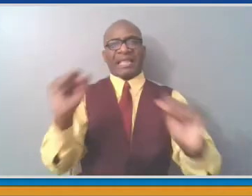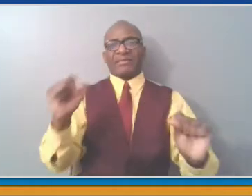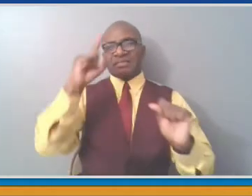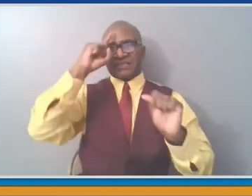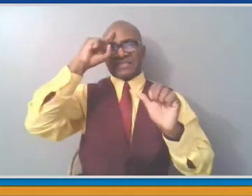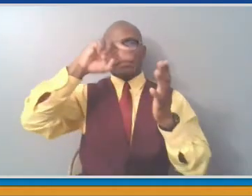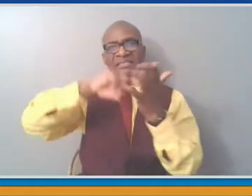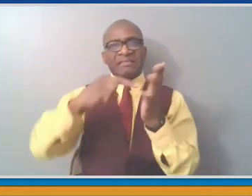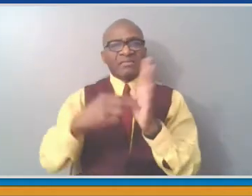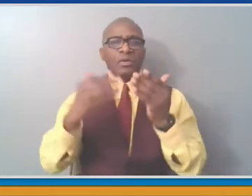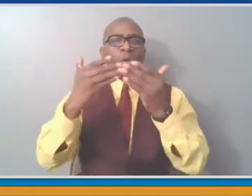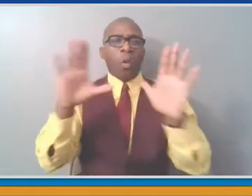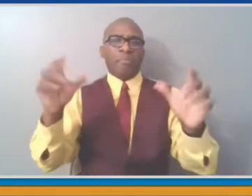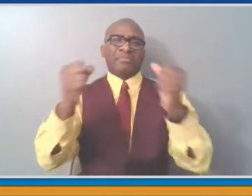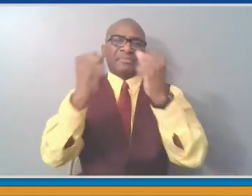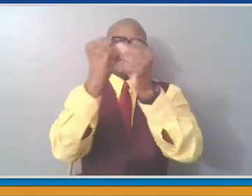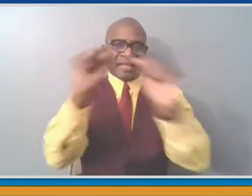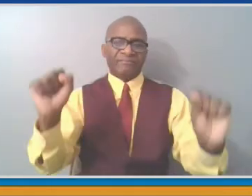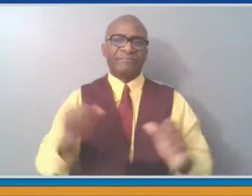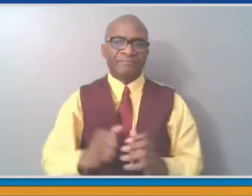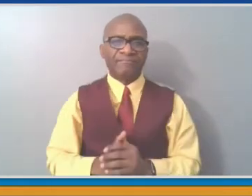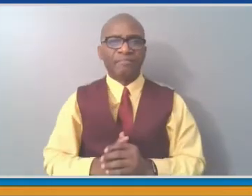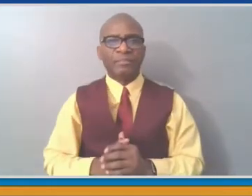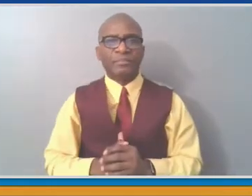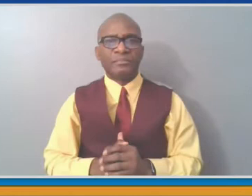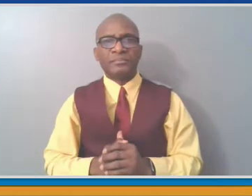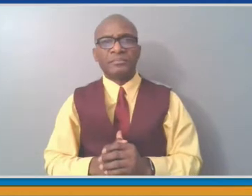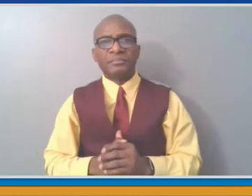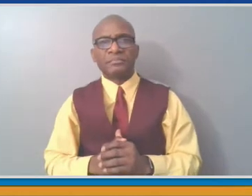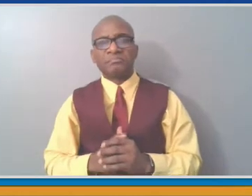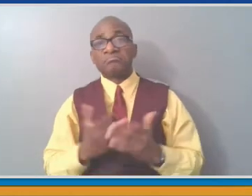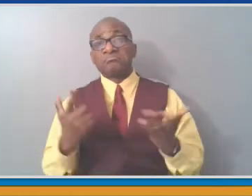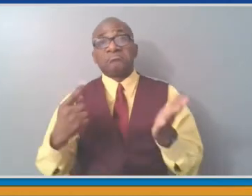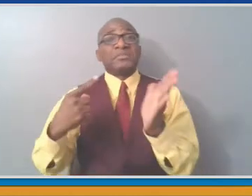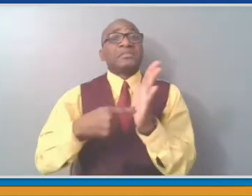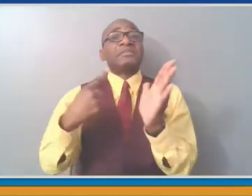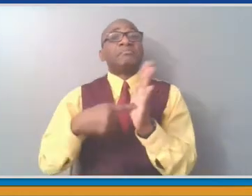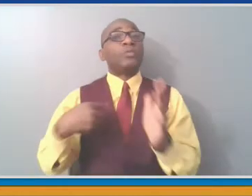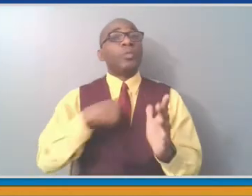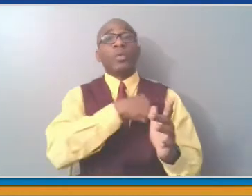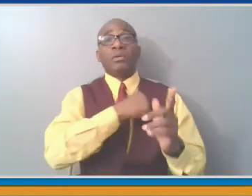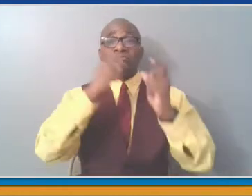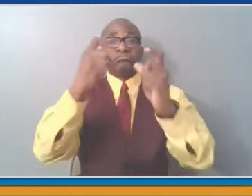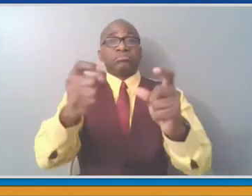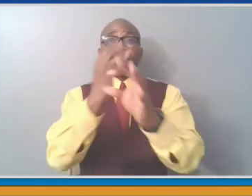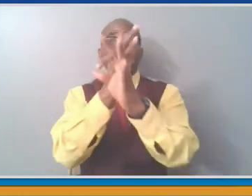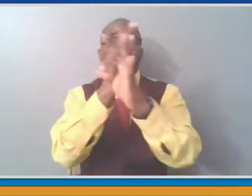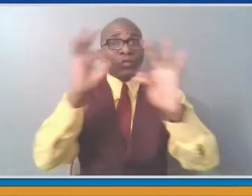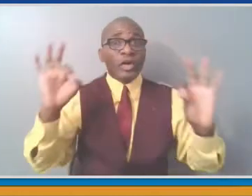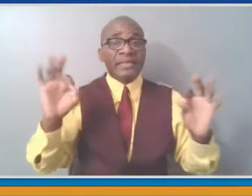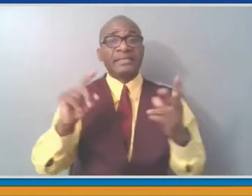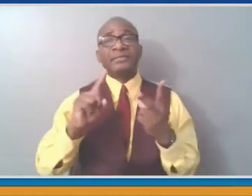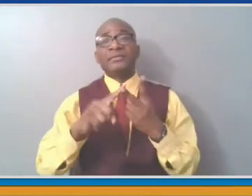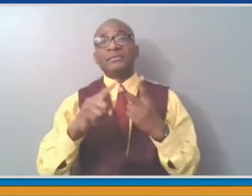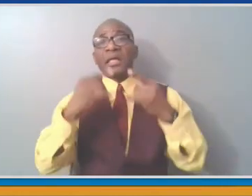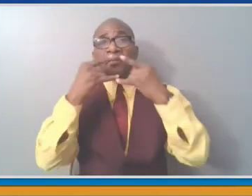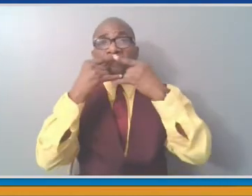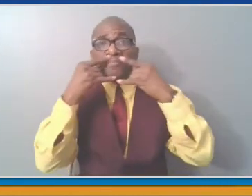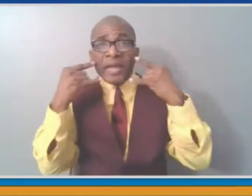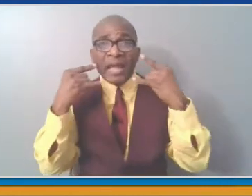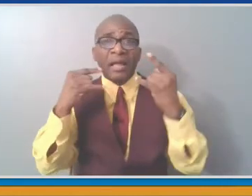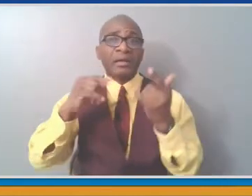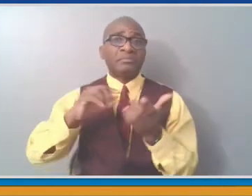simply personal protective equipment, PPE material, sanitizing liquids and things that would be helpful to them.